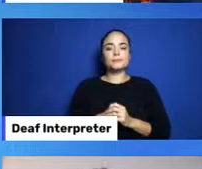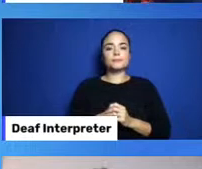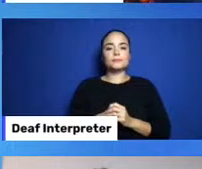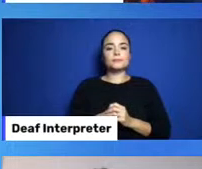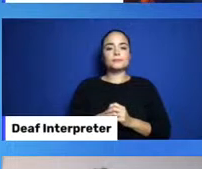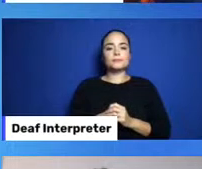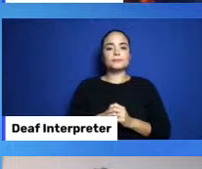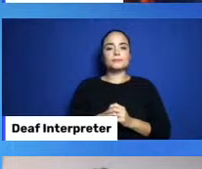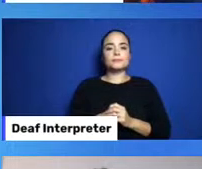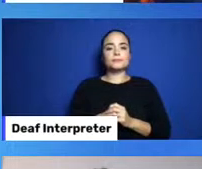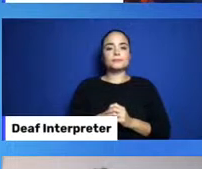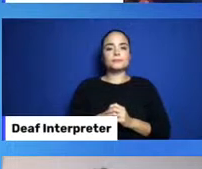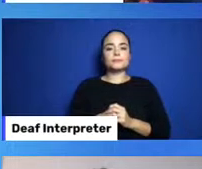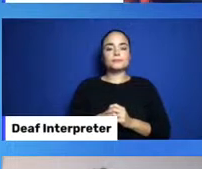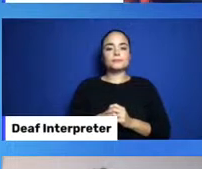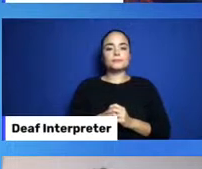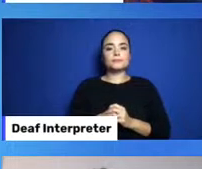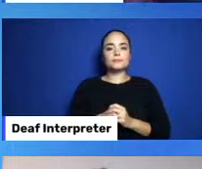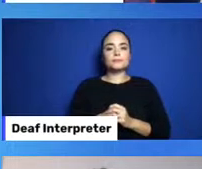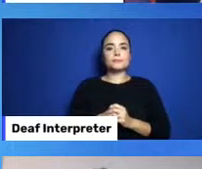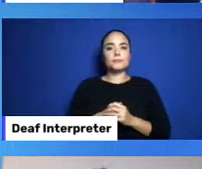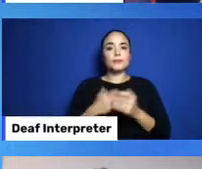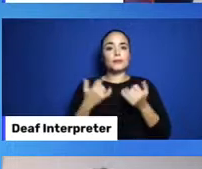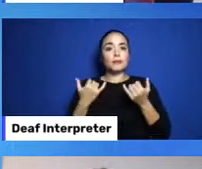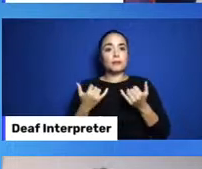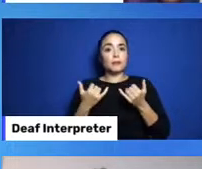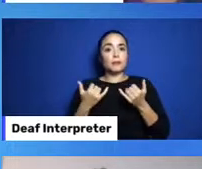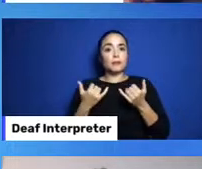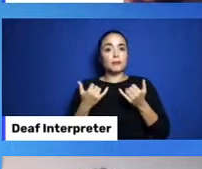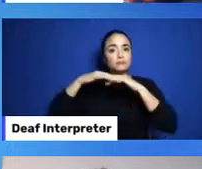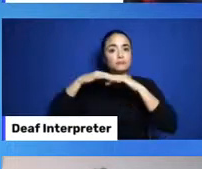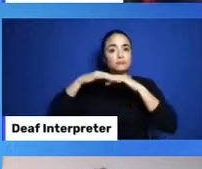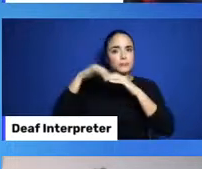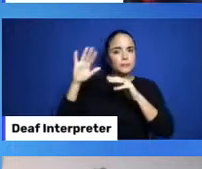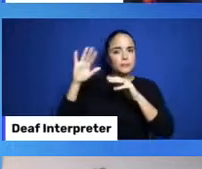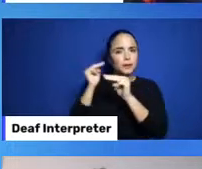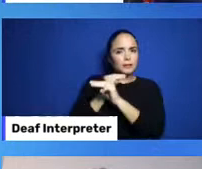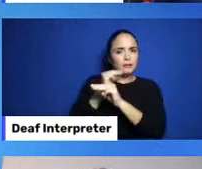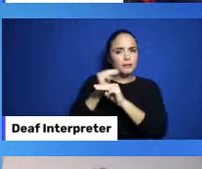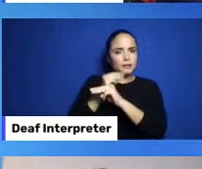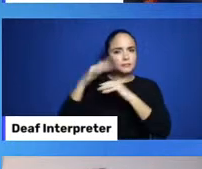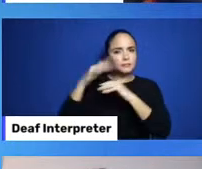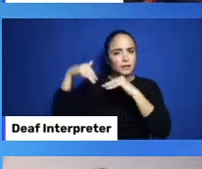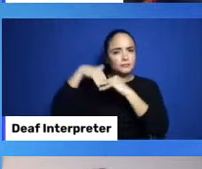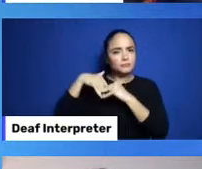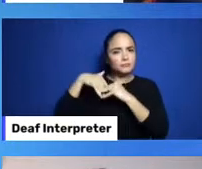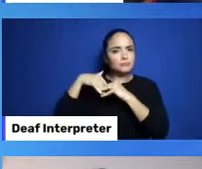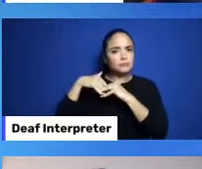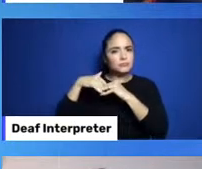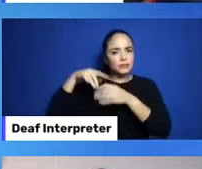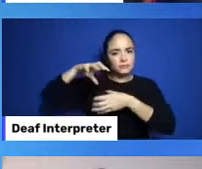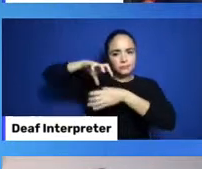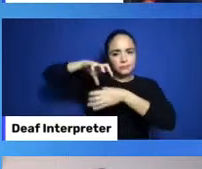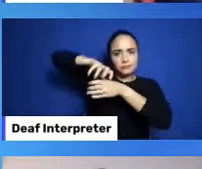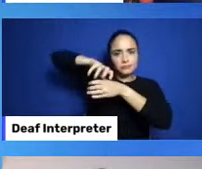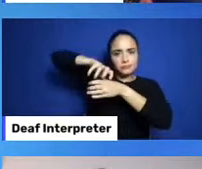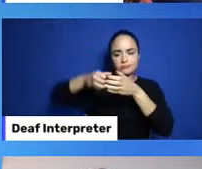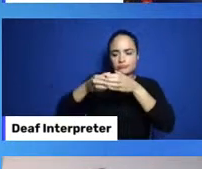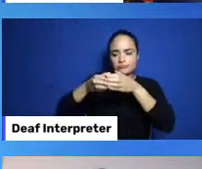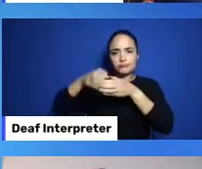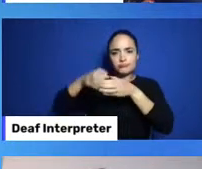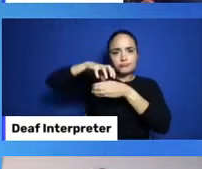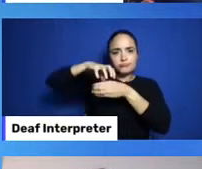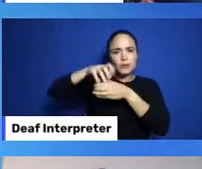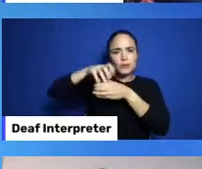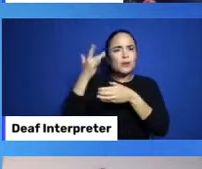Indigenous containers. Well, what makes a container Indigenous? So,